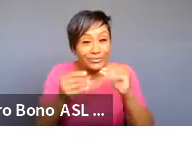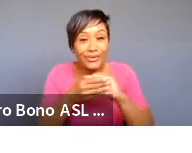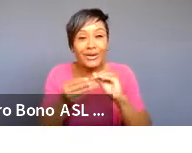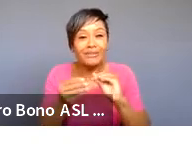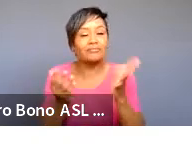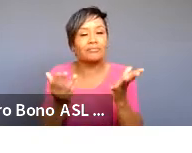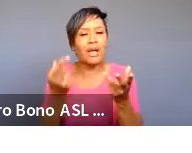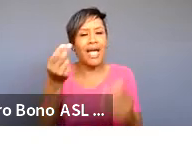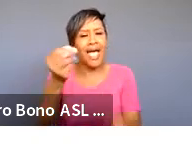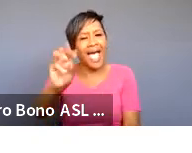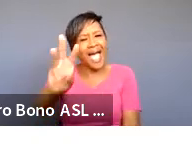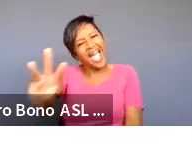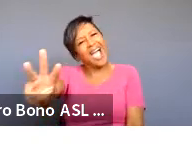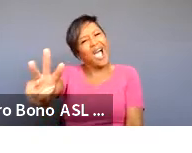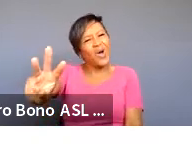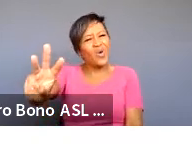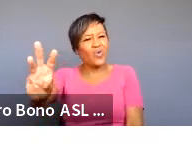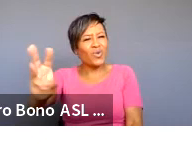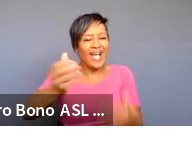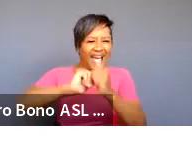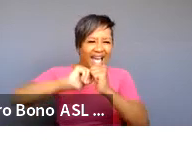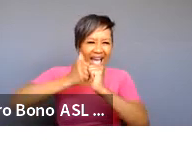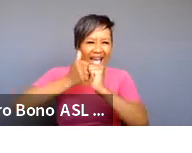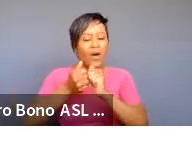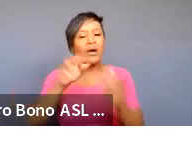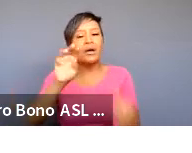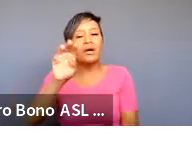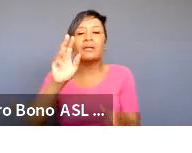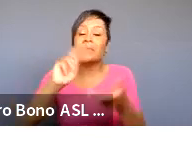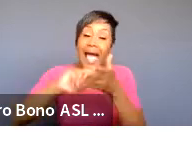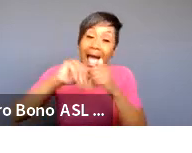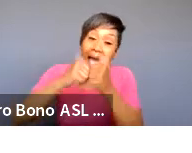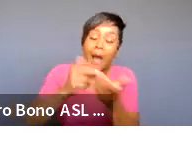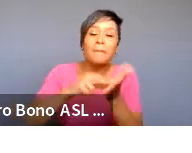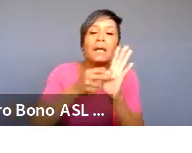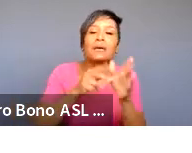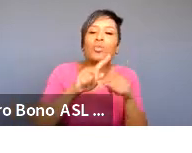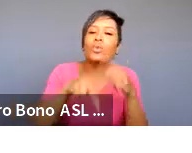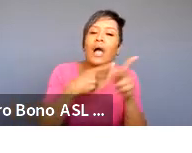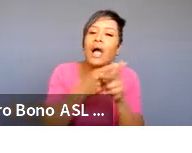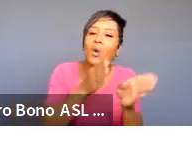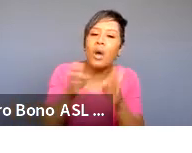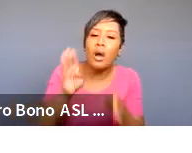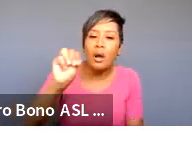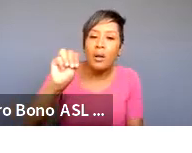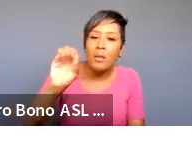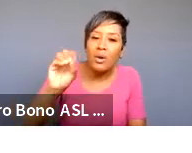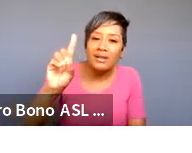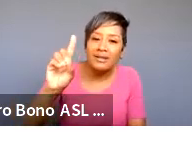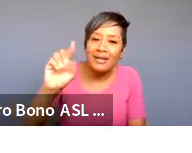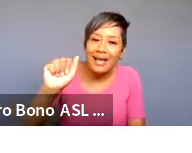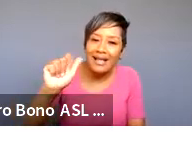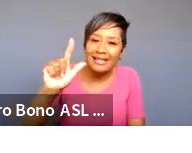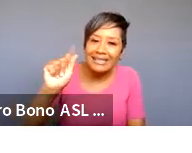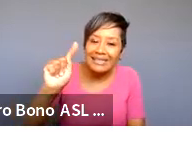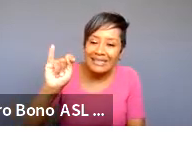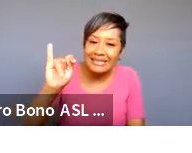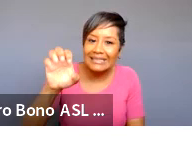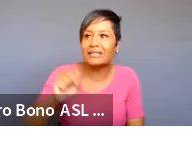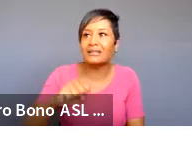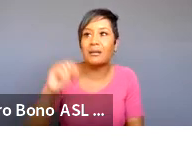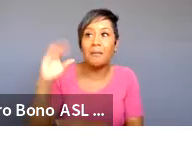modalities the vehicle is how you tell the story are there music is there puppets is there dance and movements